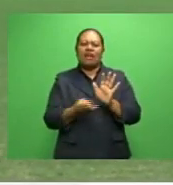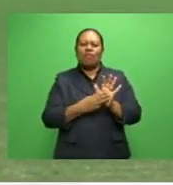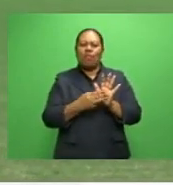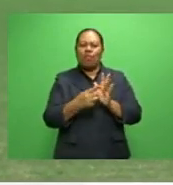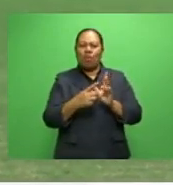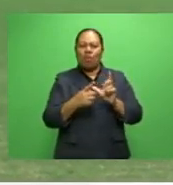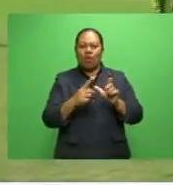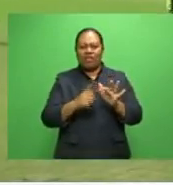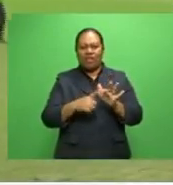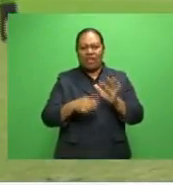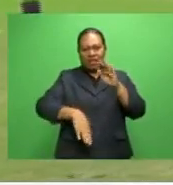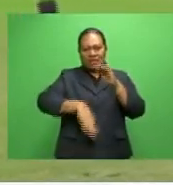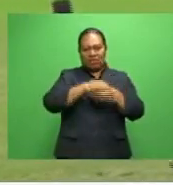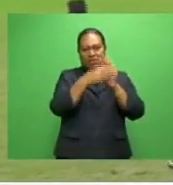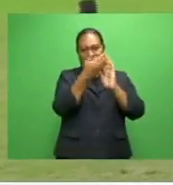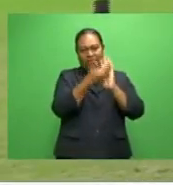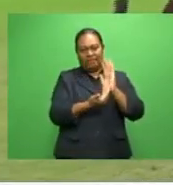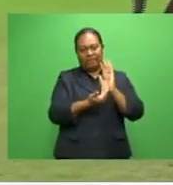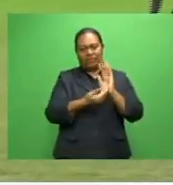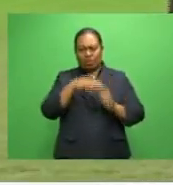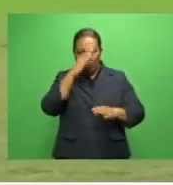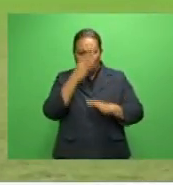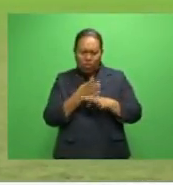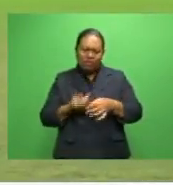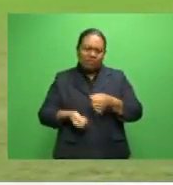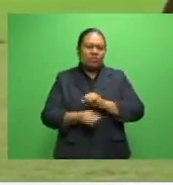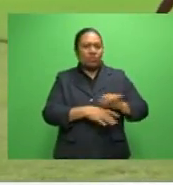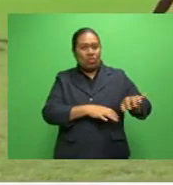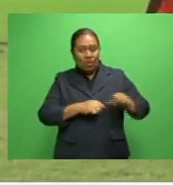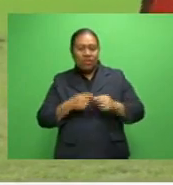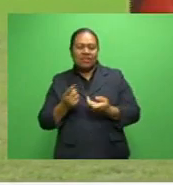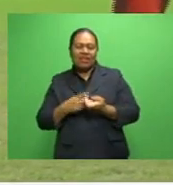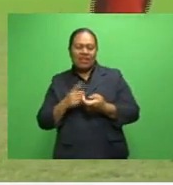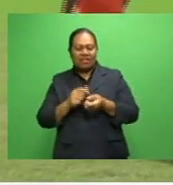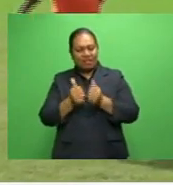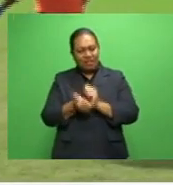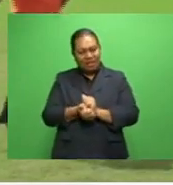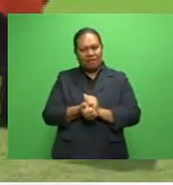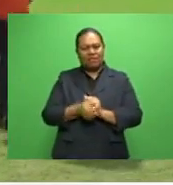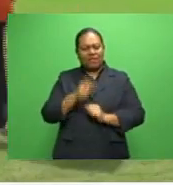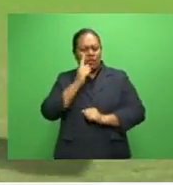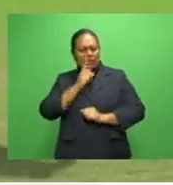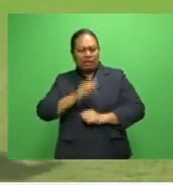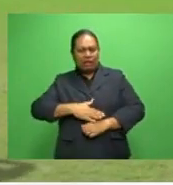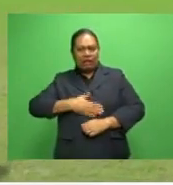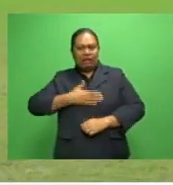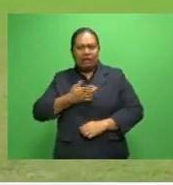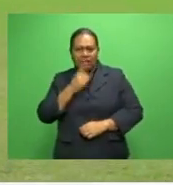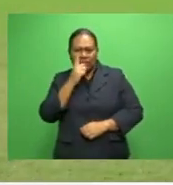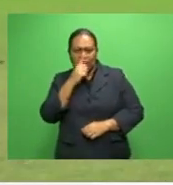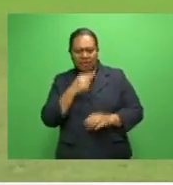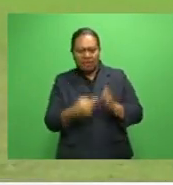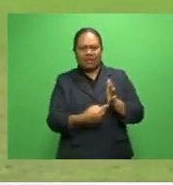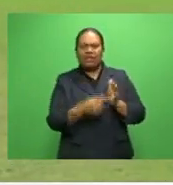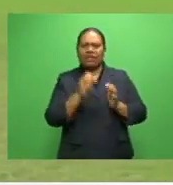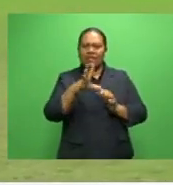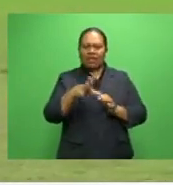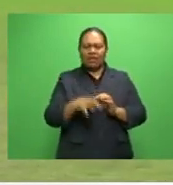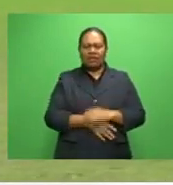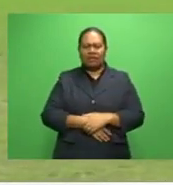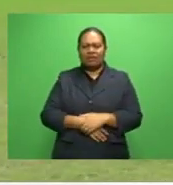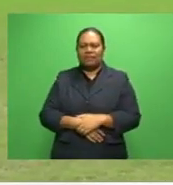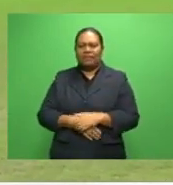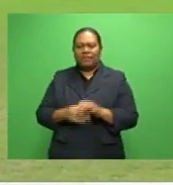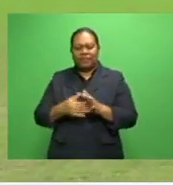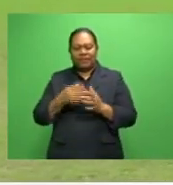honors. However, Cricket Fiji hopes to host another event next month after seeing the interest from their T10 Buller Bash. Chief